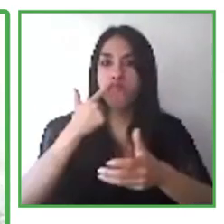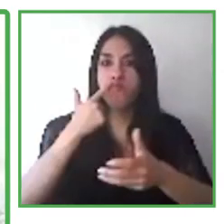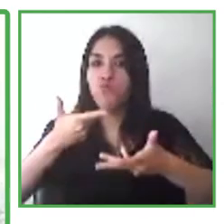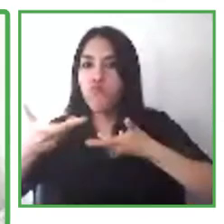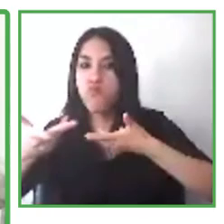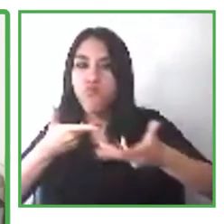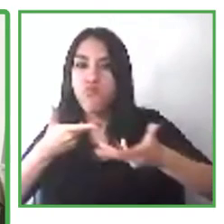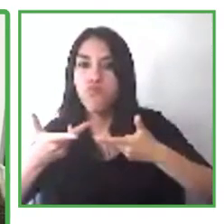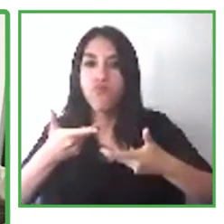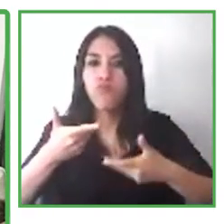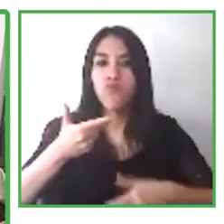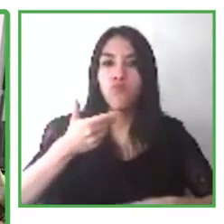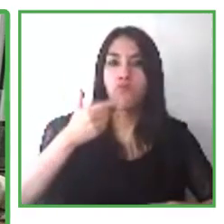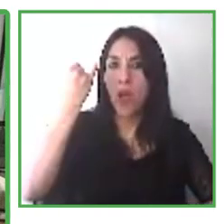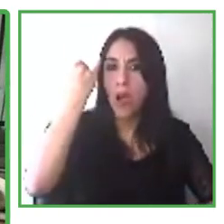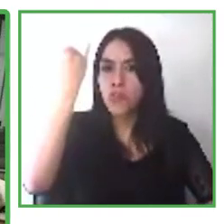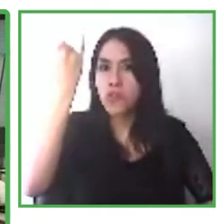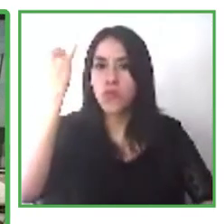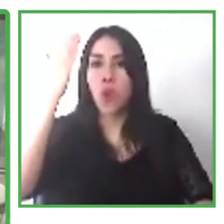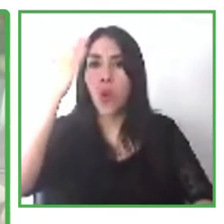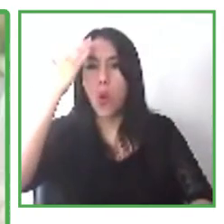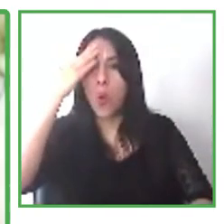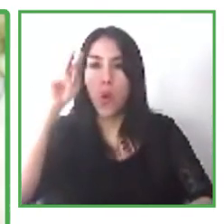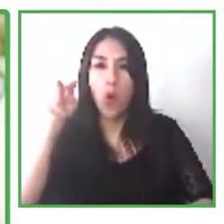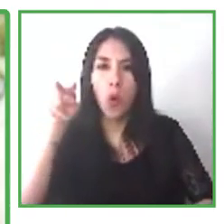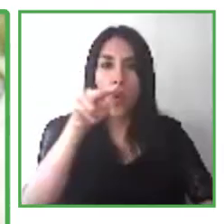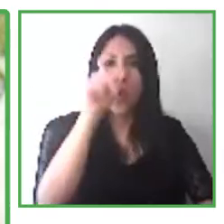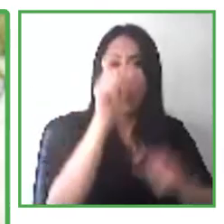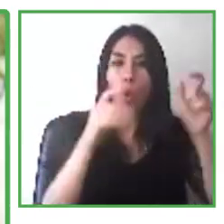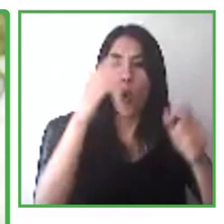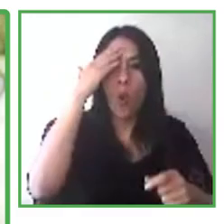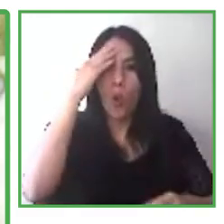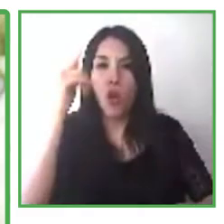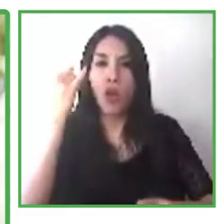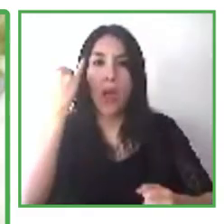the creativity and all of the knowledge that was applied.